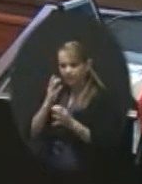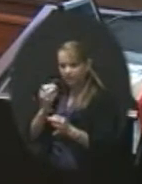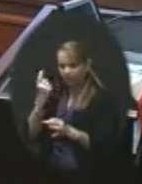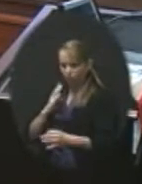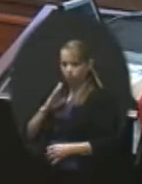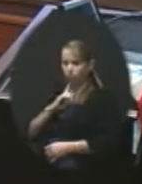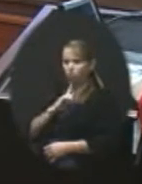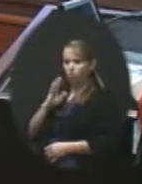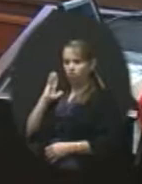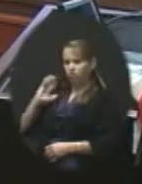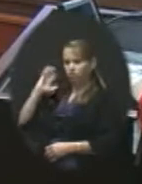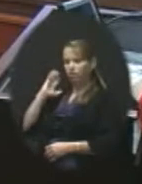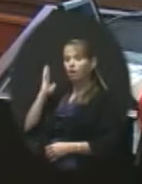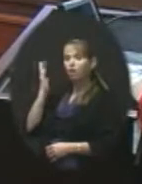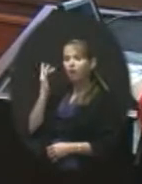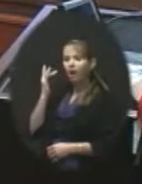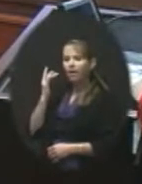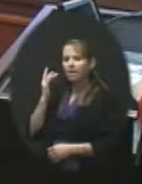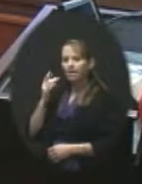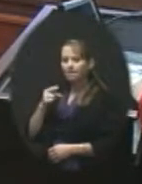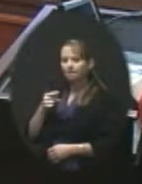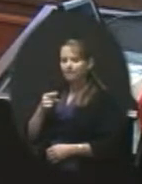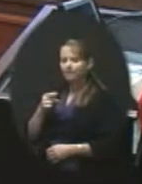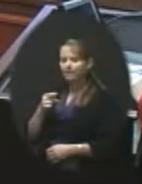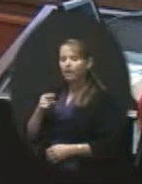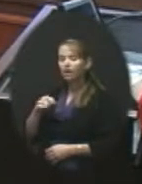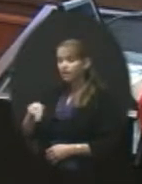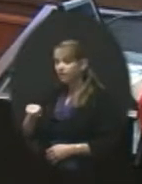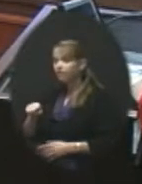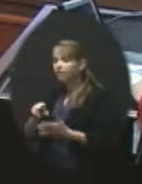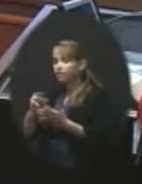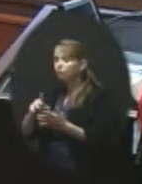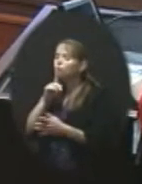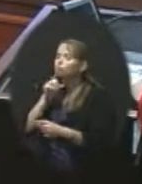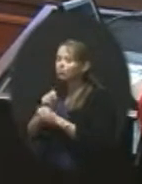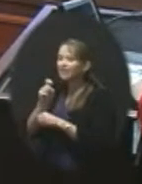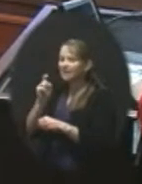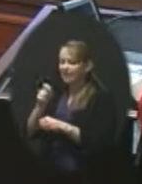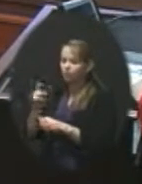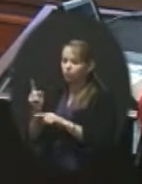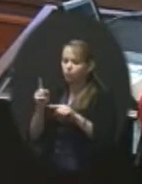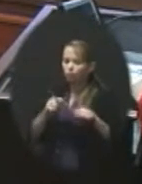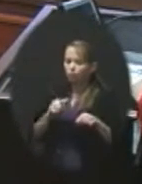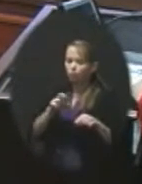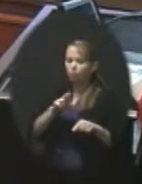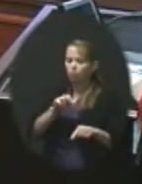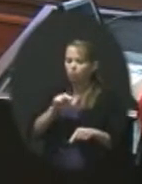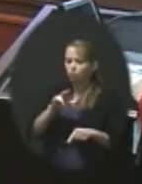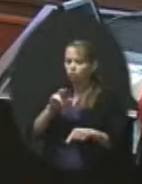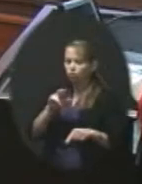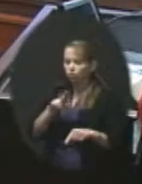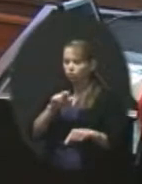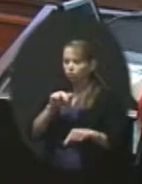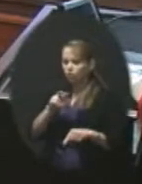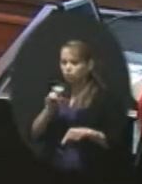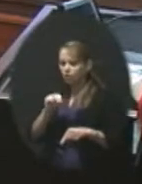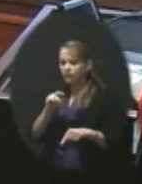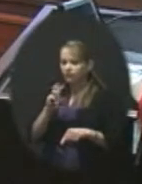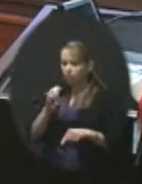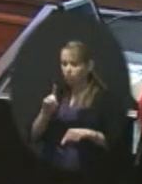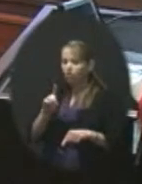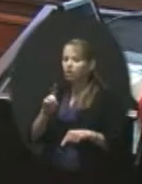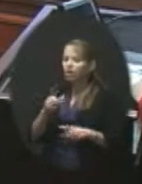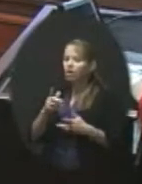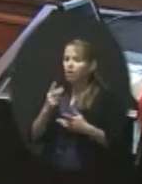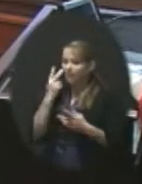we really, they really needed to go to Ravenwood. And we would like to have gone to Ravenwood, but we see what the numbers look like tonight. And